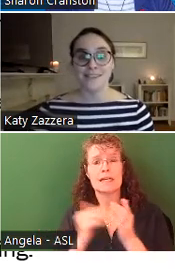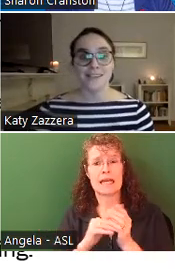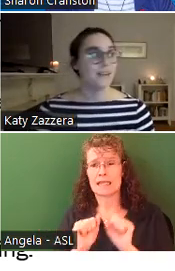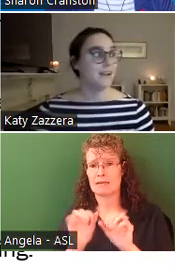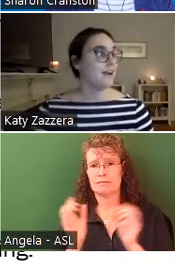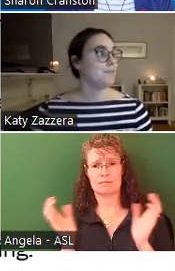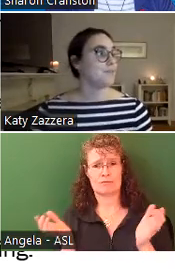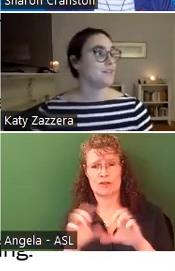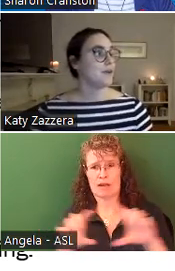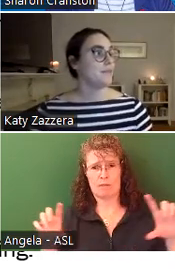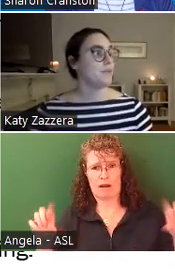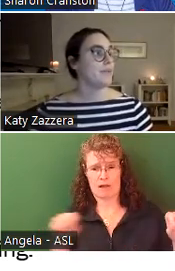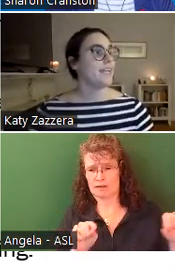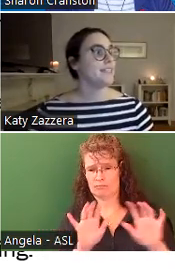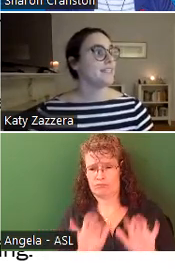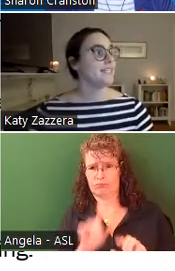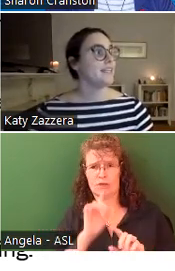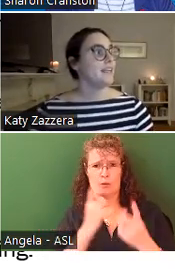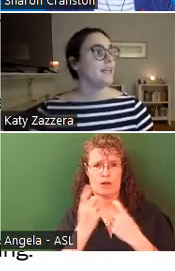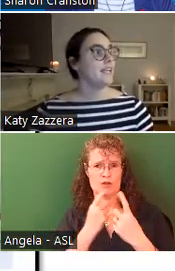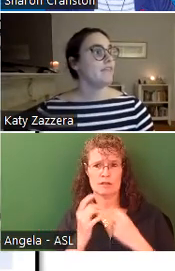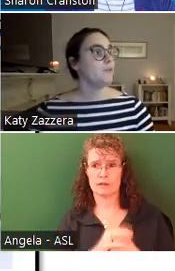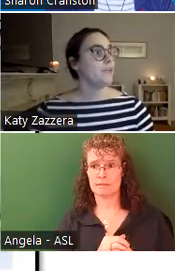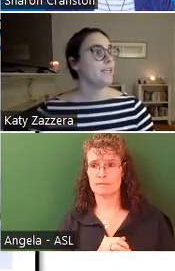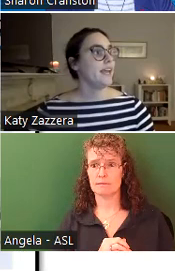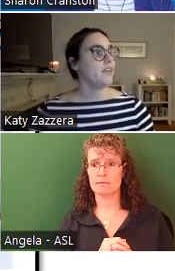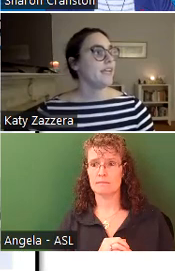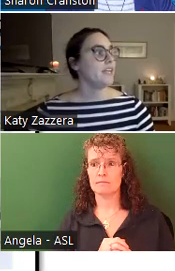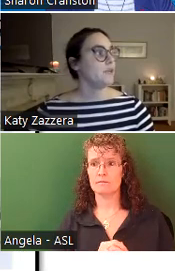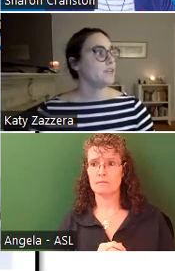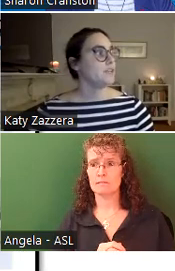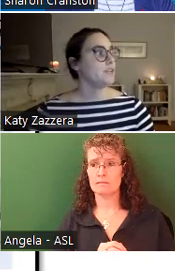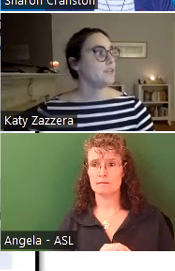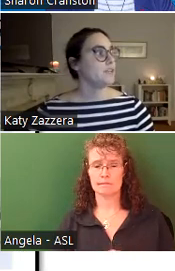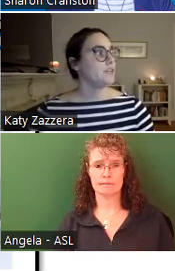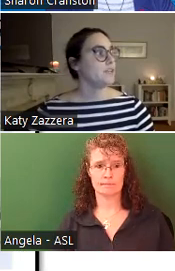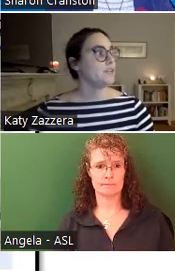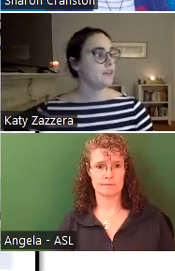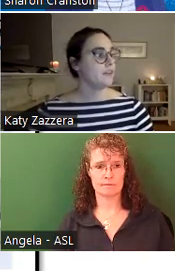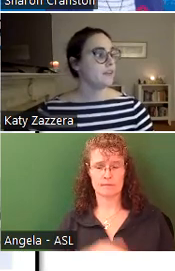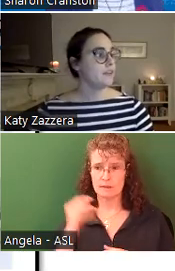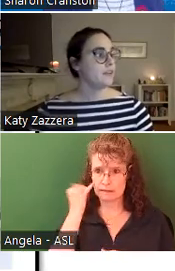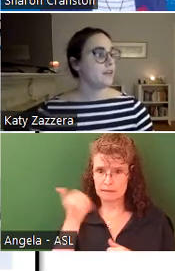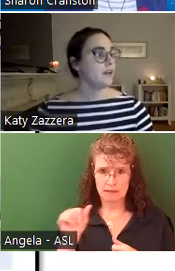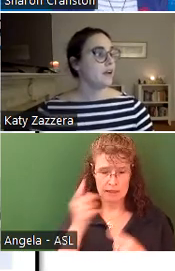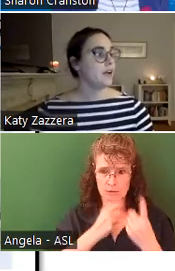box. So I'm going to wait and see if we have any questions coming in.